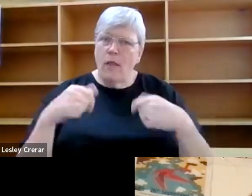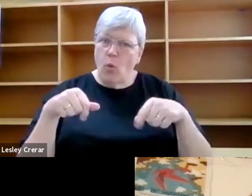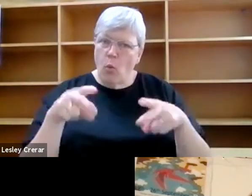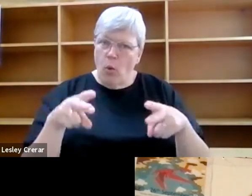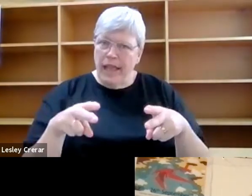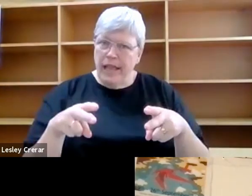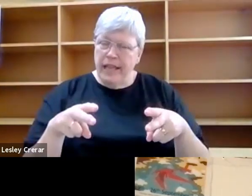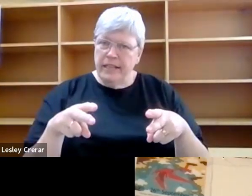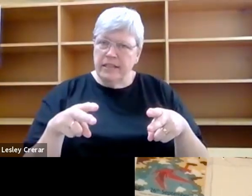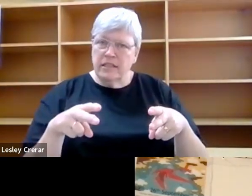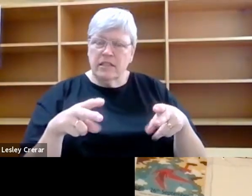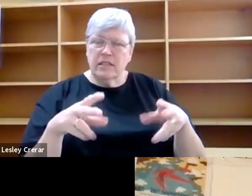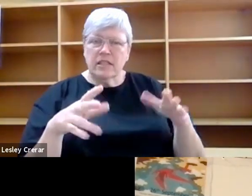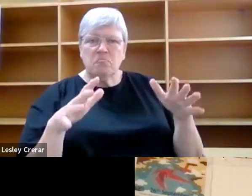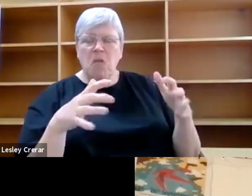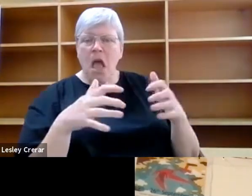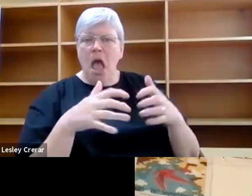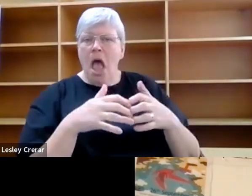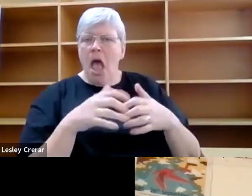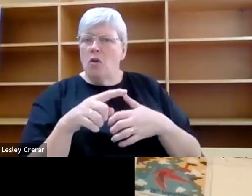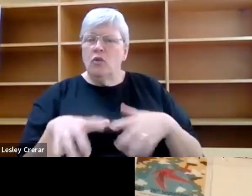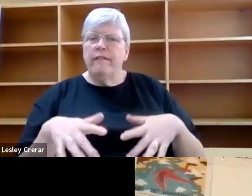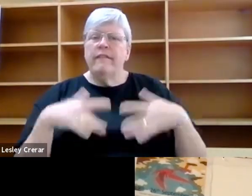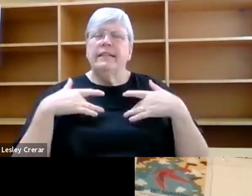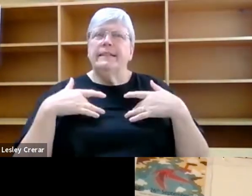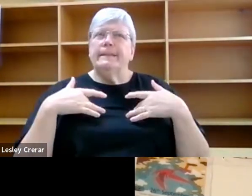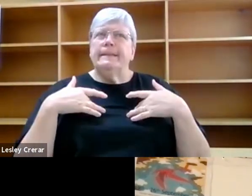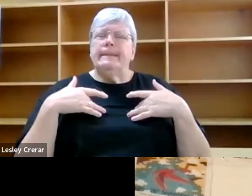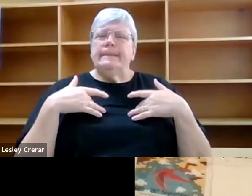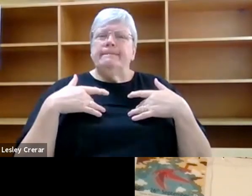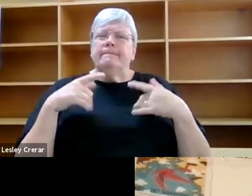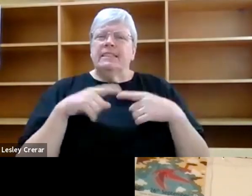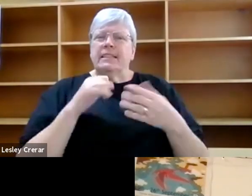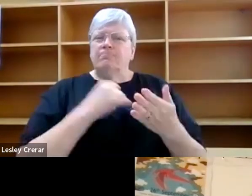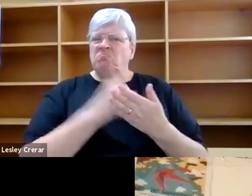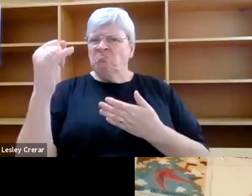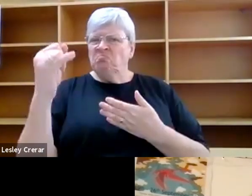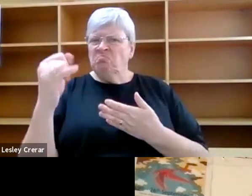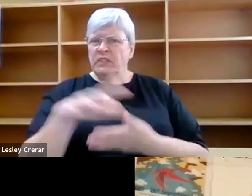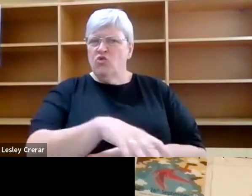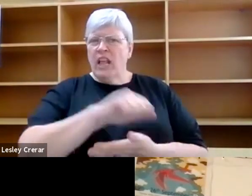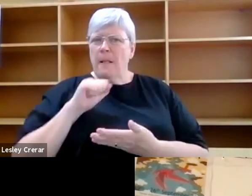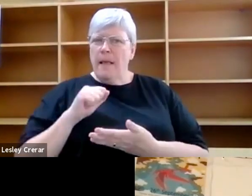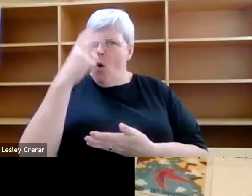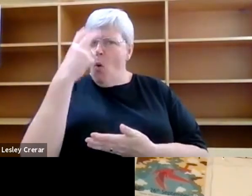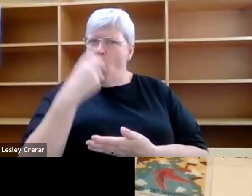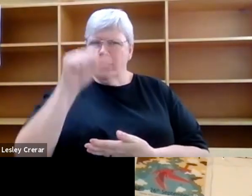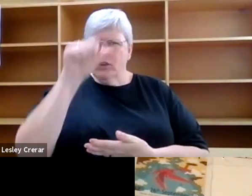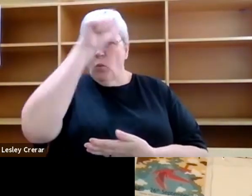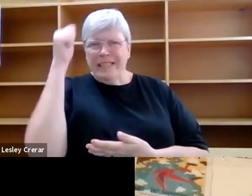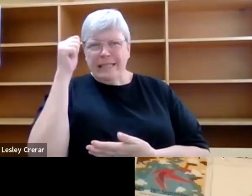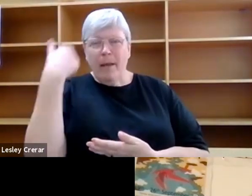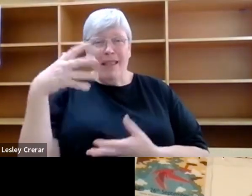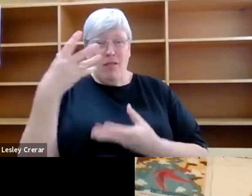to what extent do you feel like it's an act of defiance to be reclaiming this old wisdom that's been lost,